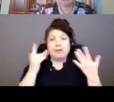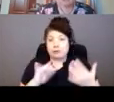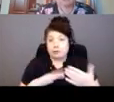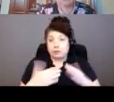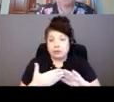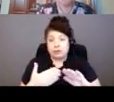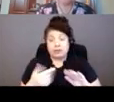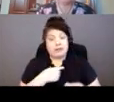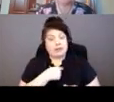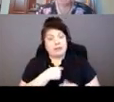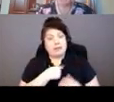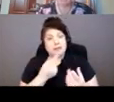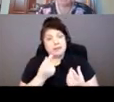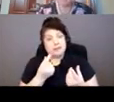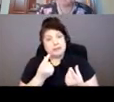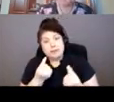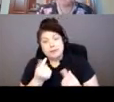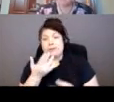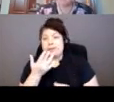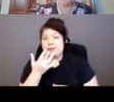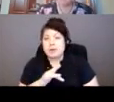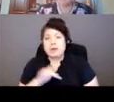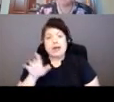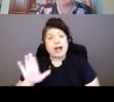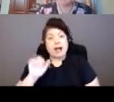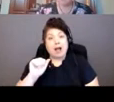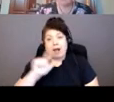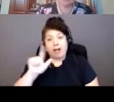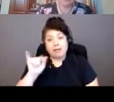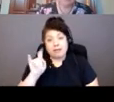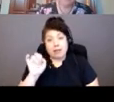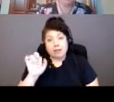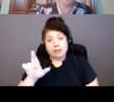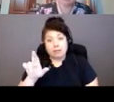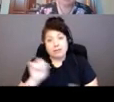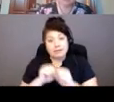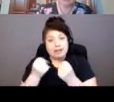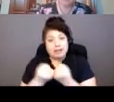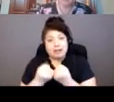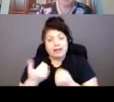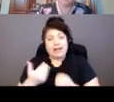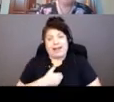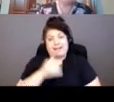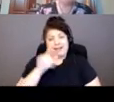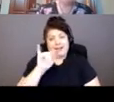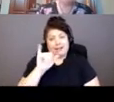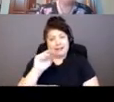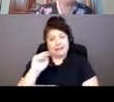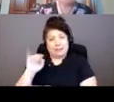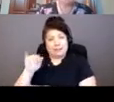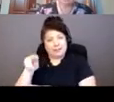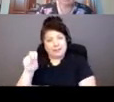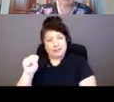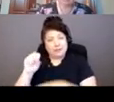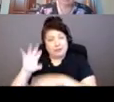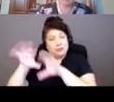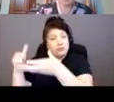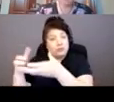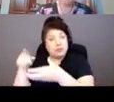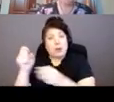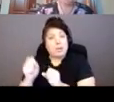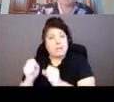able to see on the Alzheimer's Society. Chimmons Porcupine District had on their home page